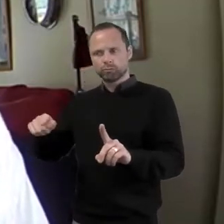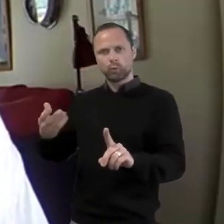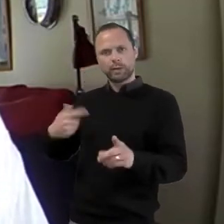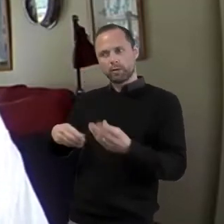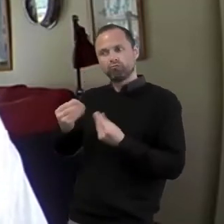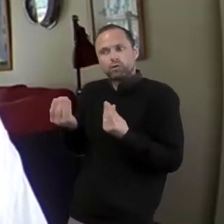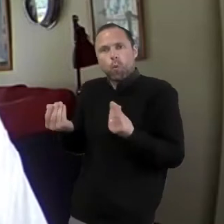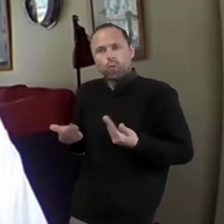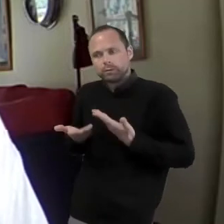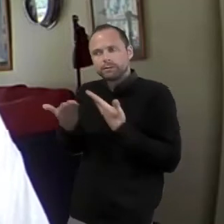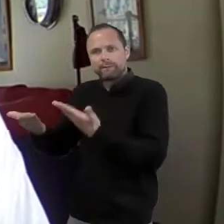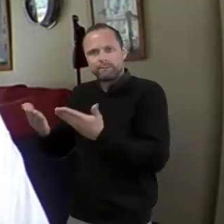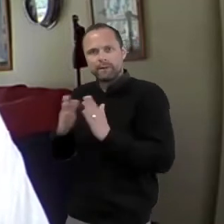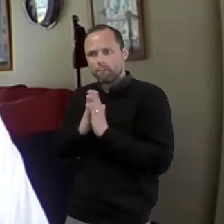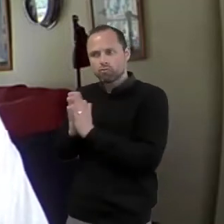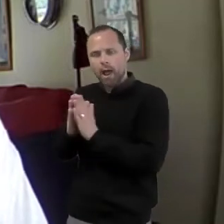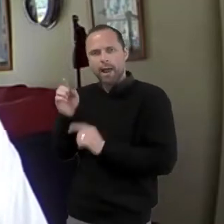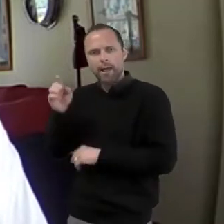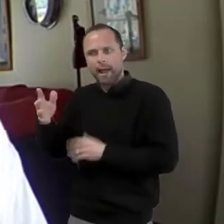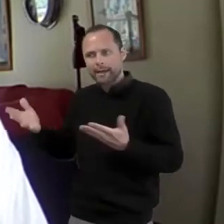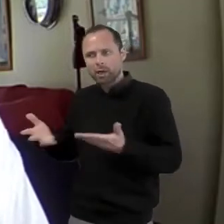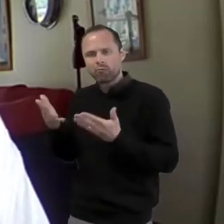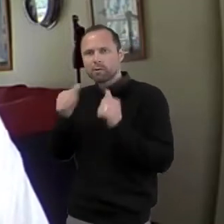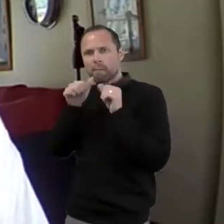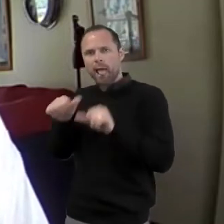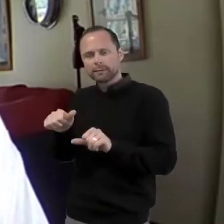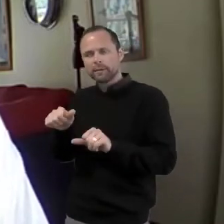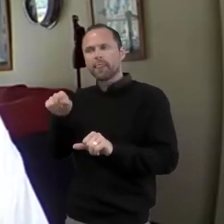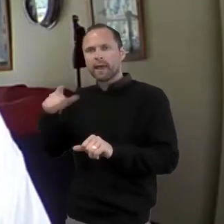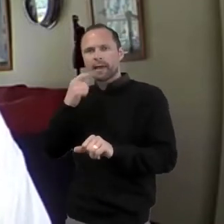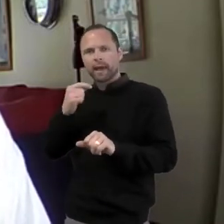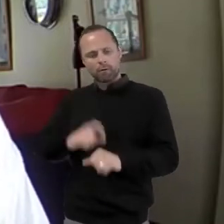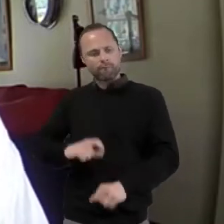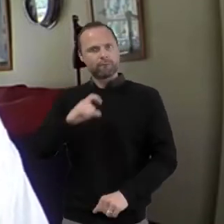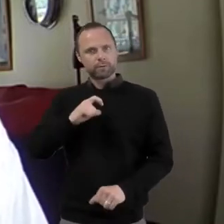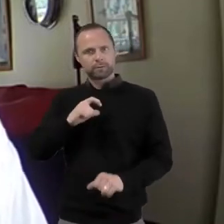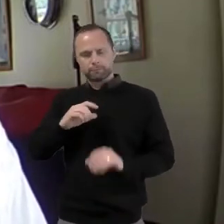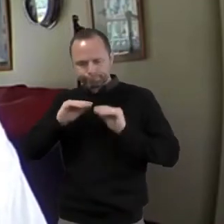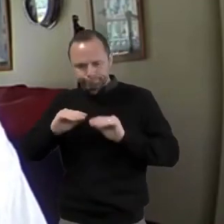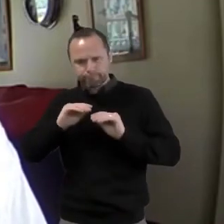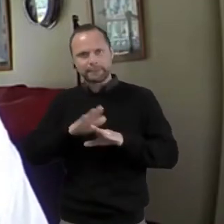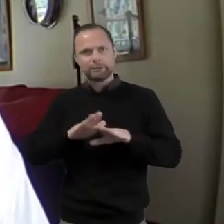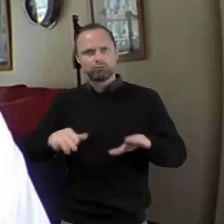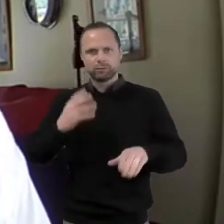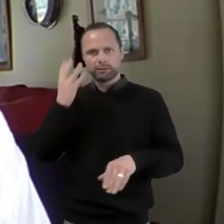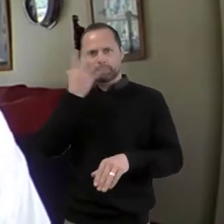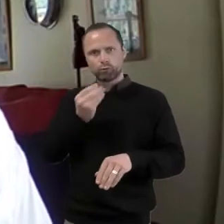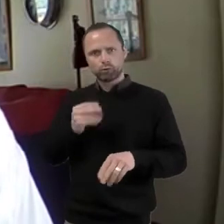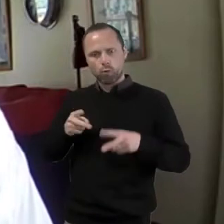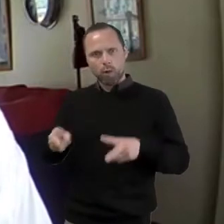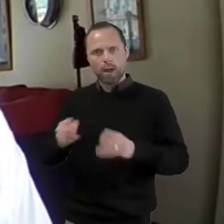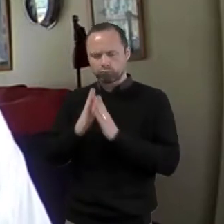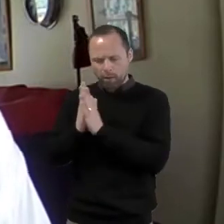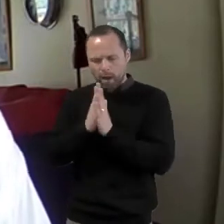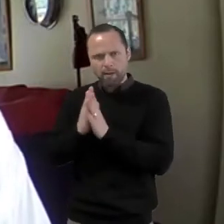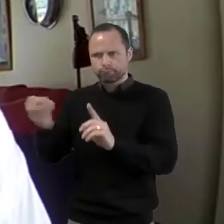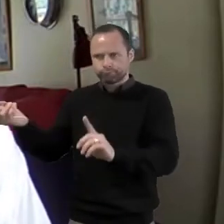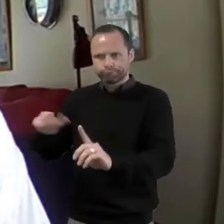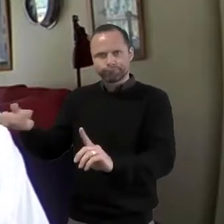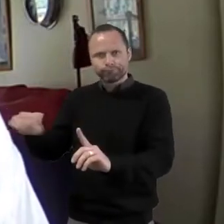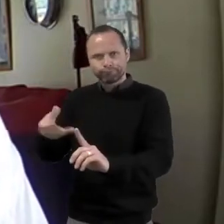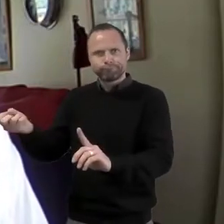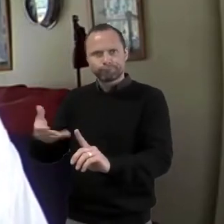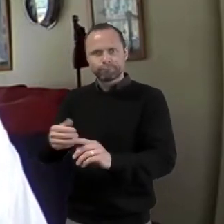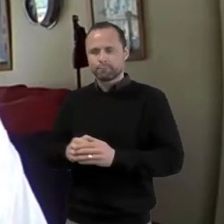to encourage them and bless them when it's hard and share the celebration with them when it all